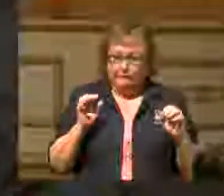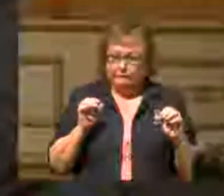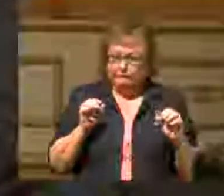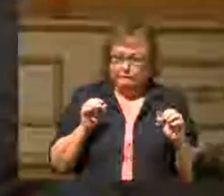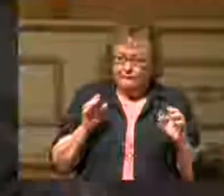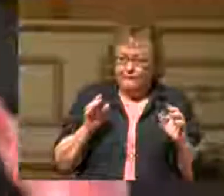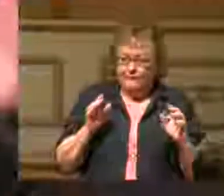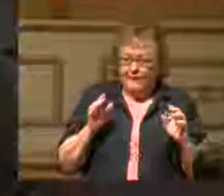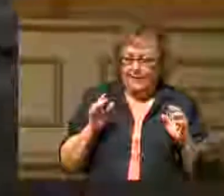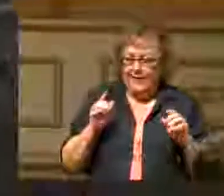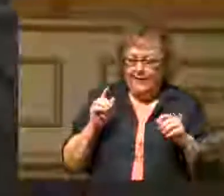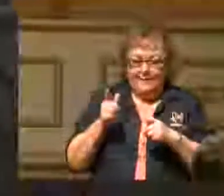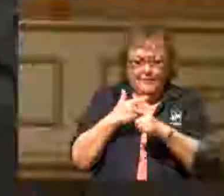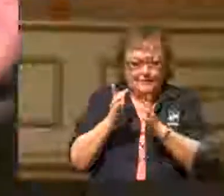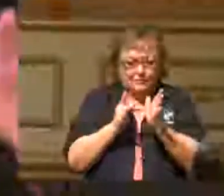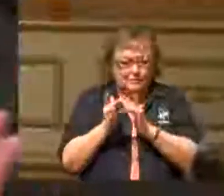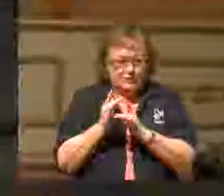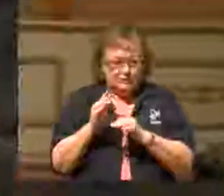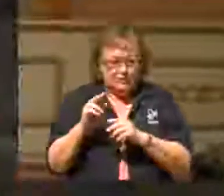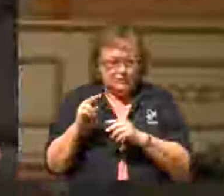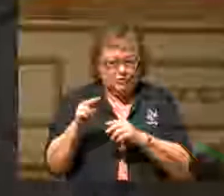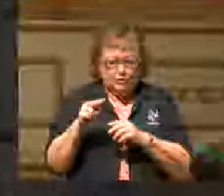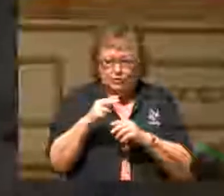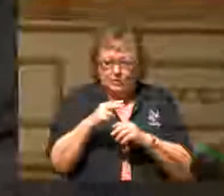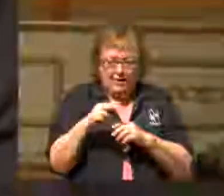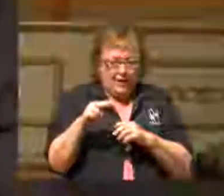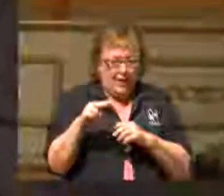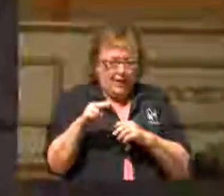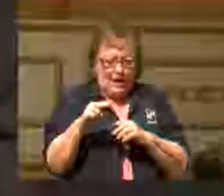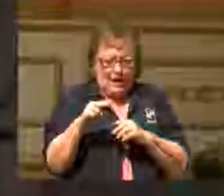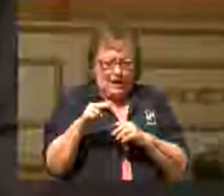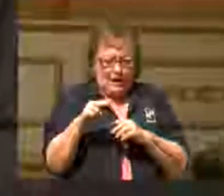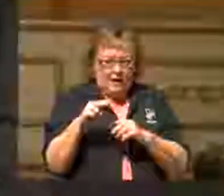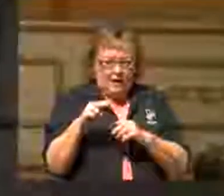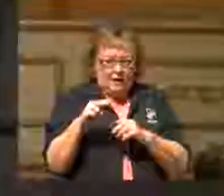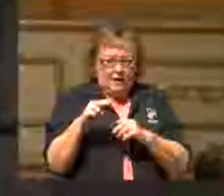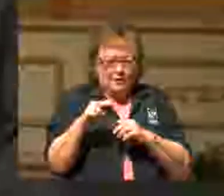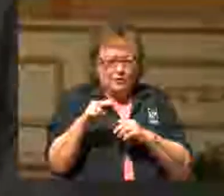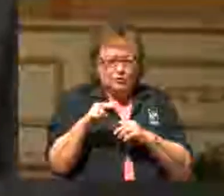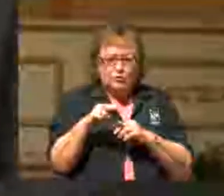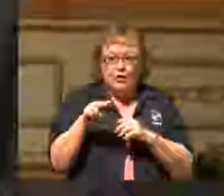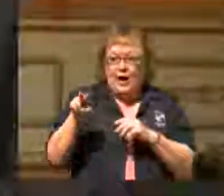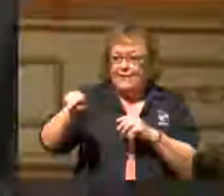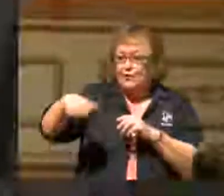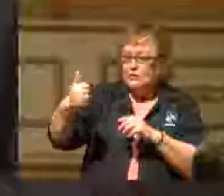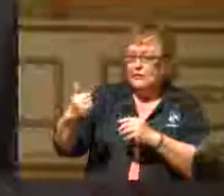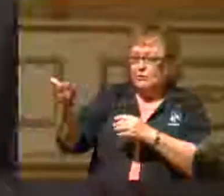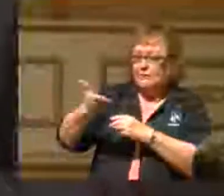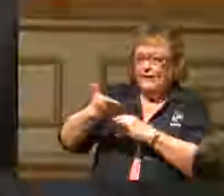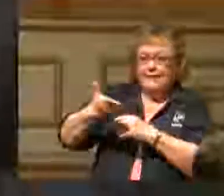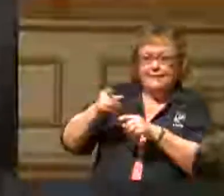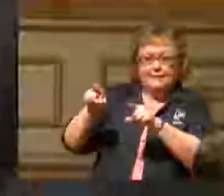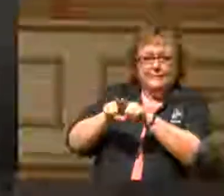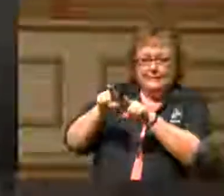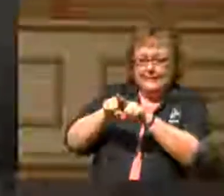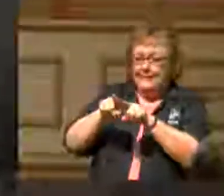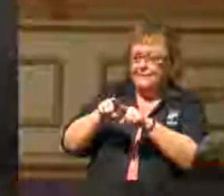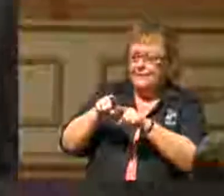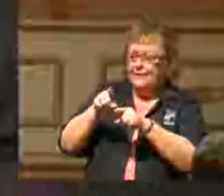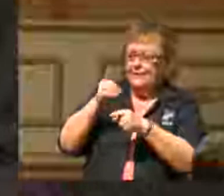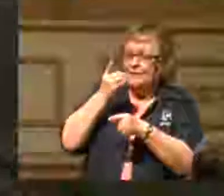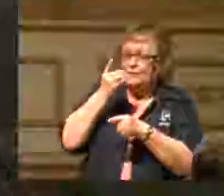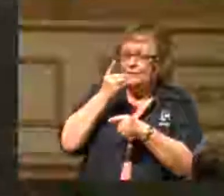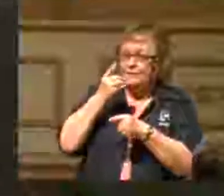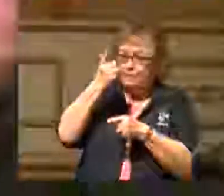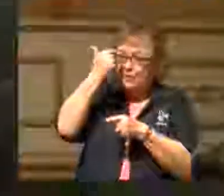And then he turned to those others who were bidden, who were invited to the same dinner. And, you know,